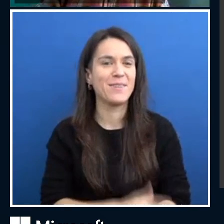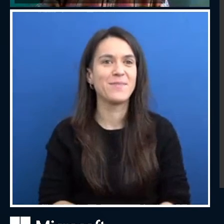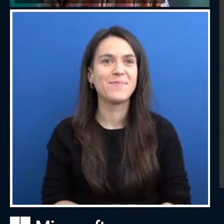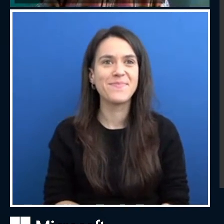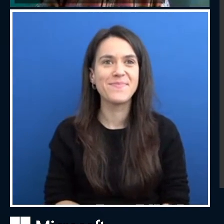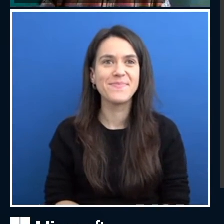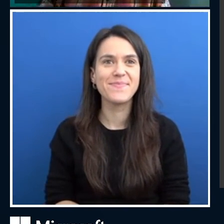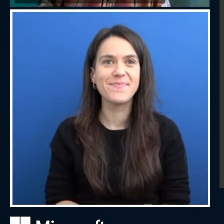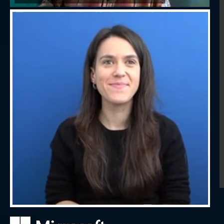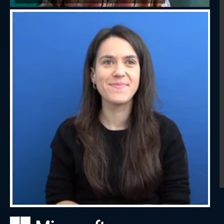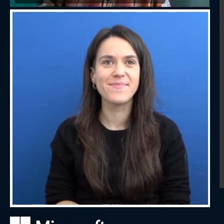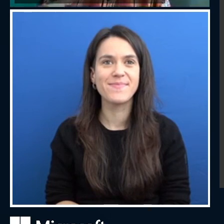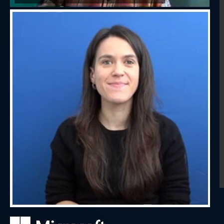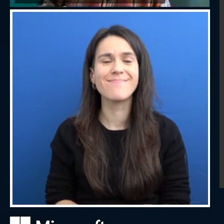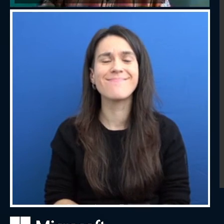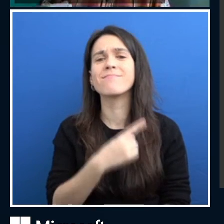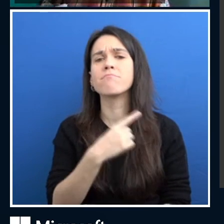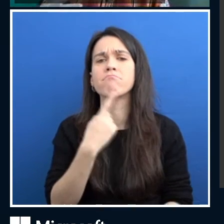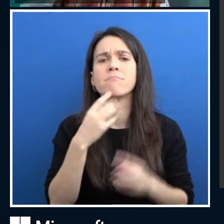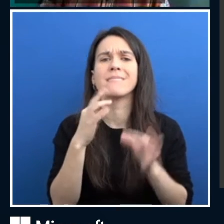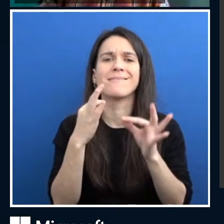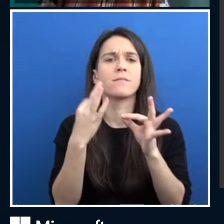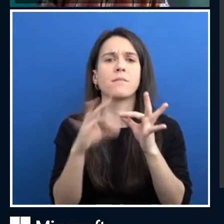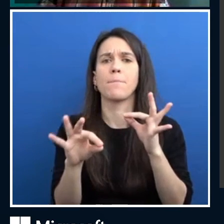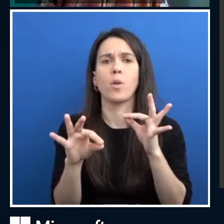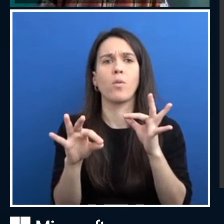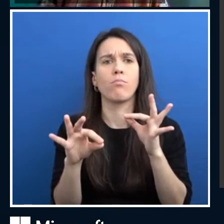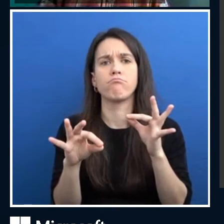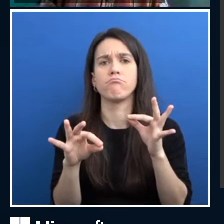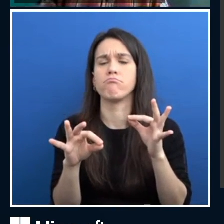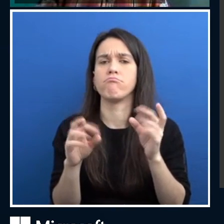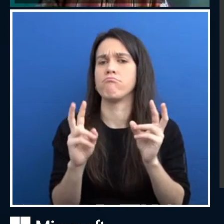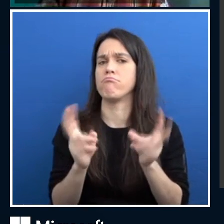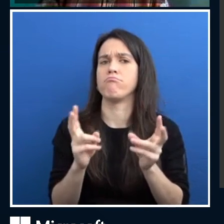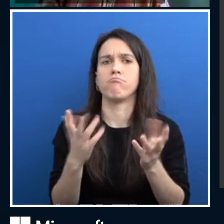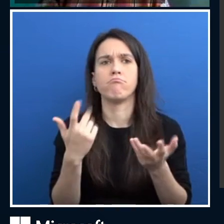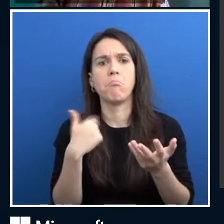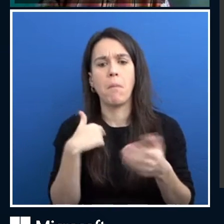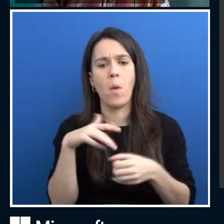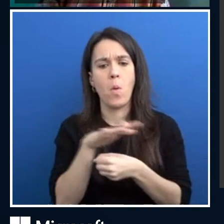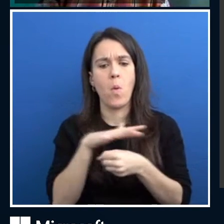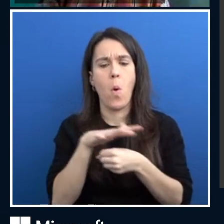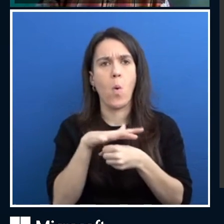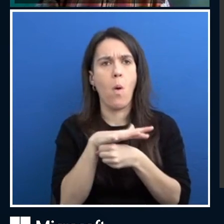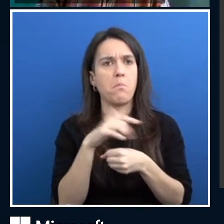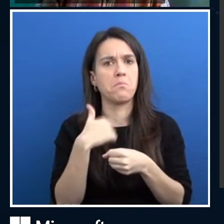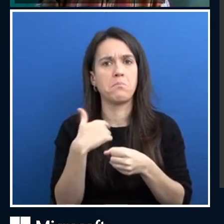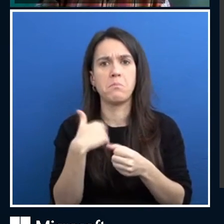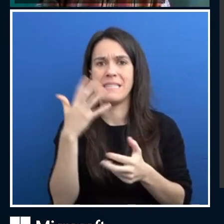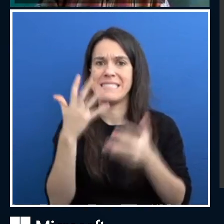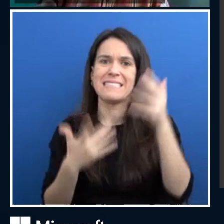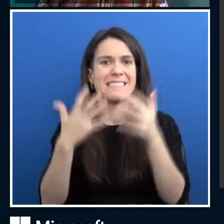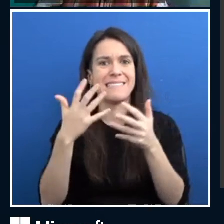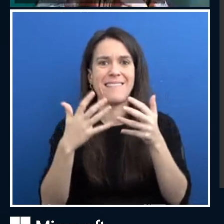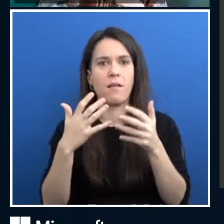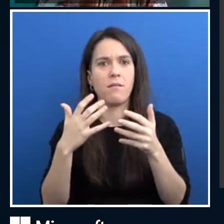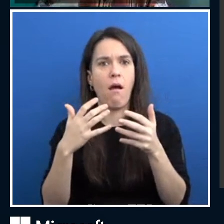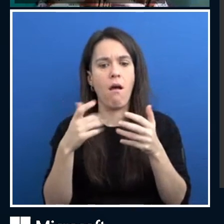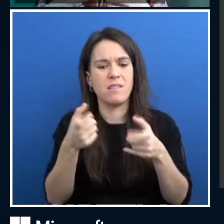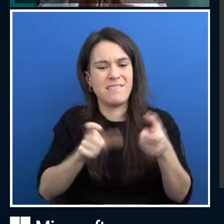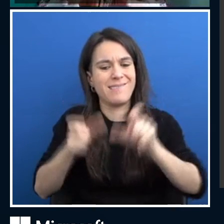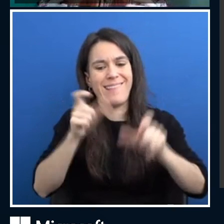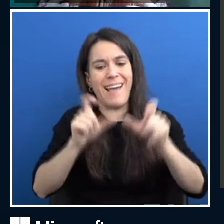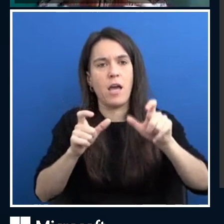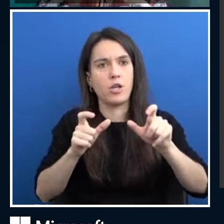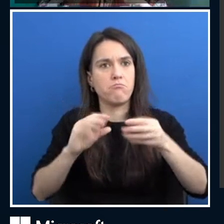start, if you used to train the models locally as a data scientist, you can use the data science virtual machine, which is essentially you